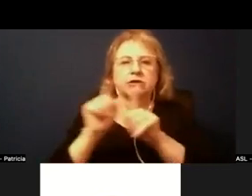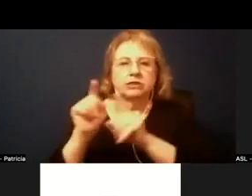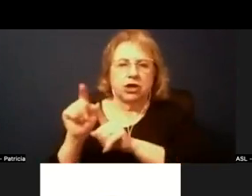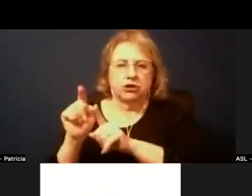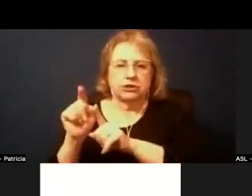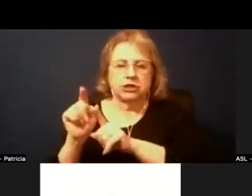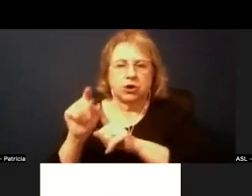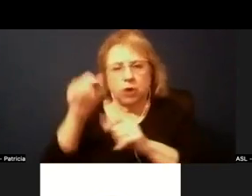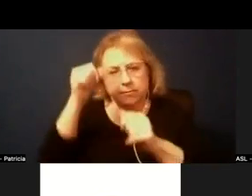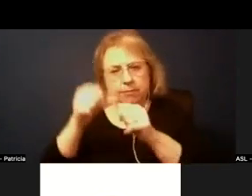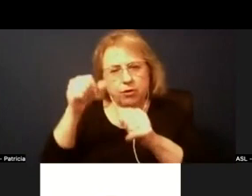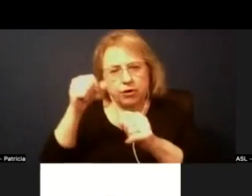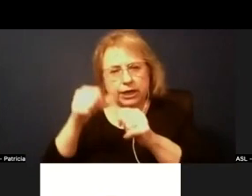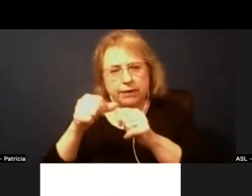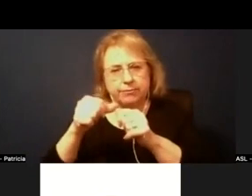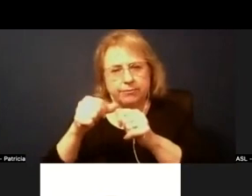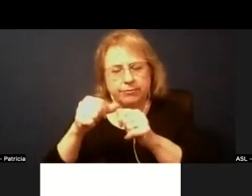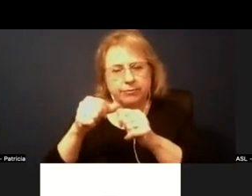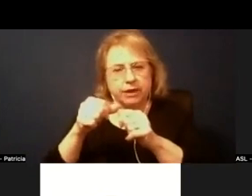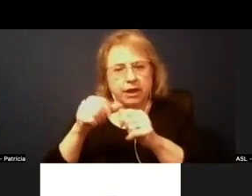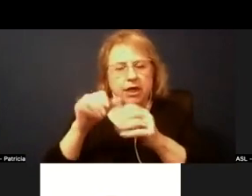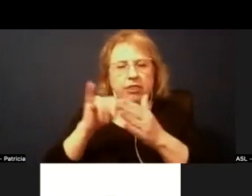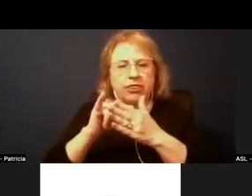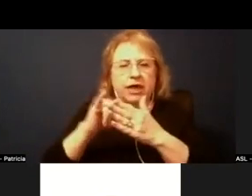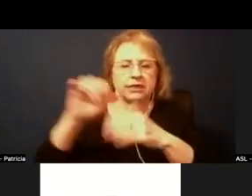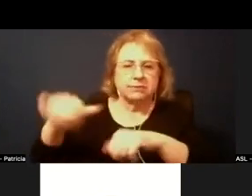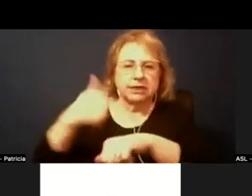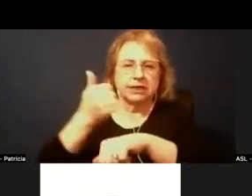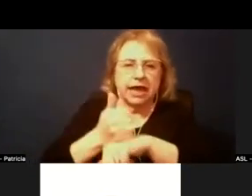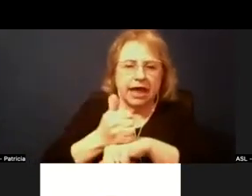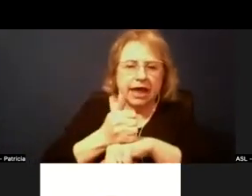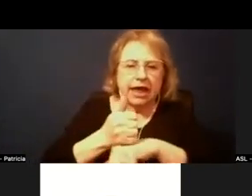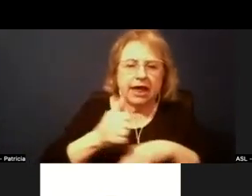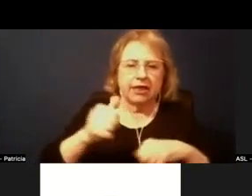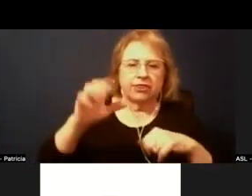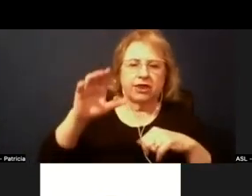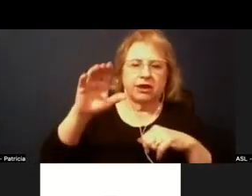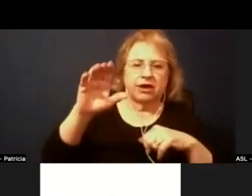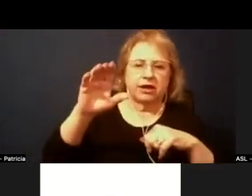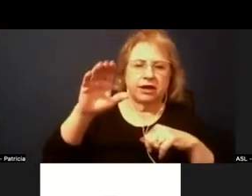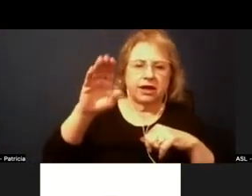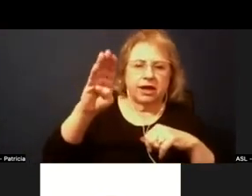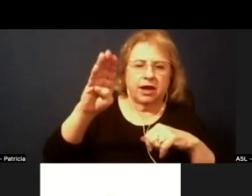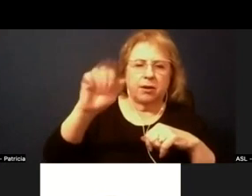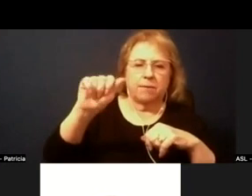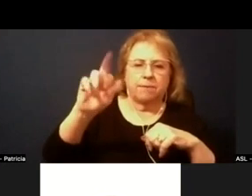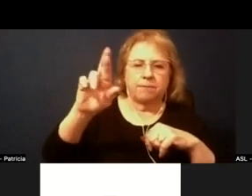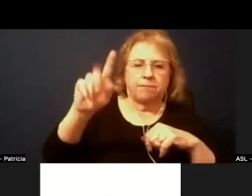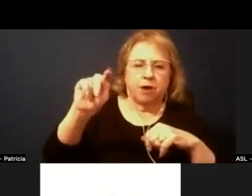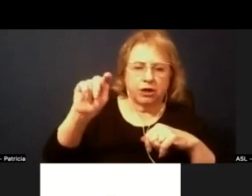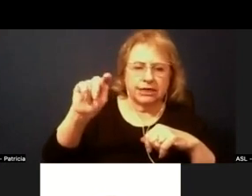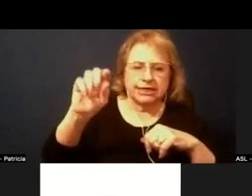memoriam that is going up at the Tanfran BART station to honor those who